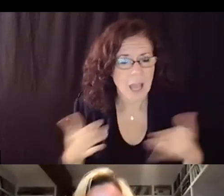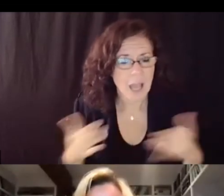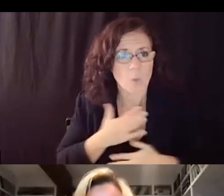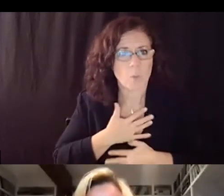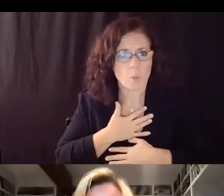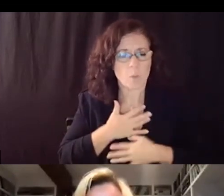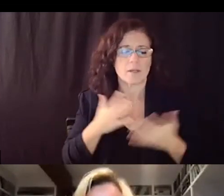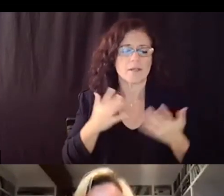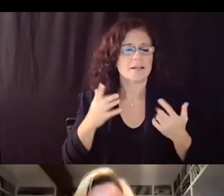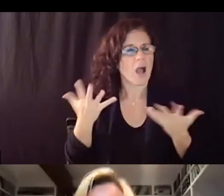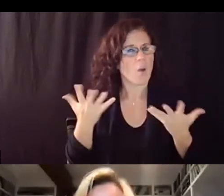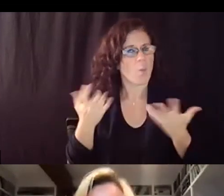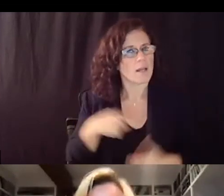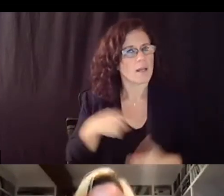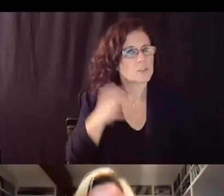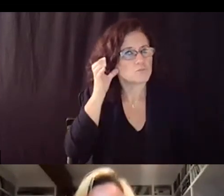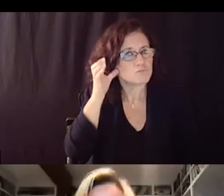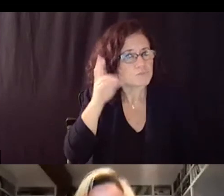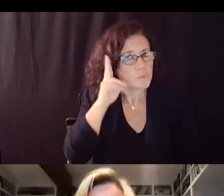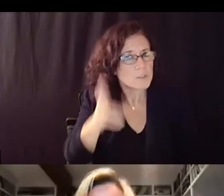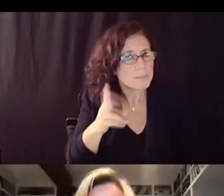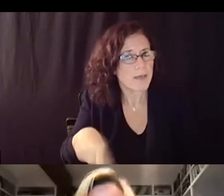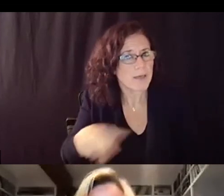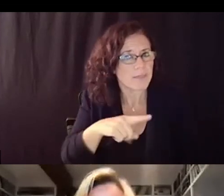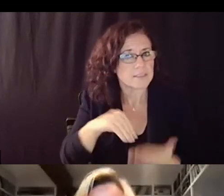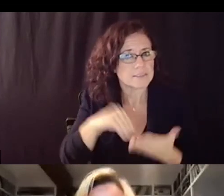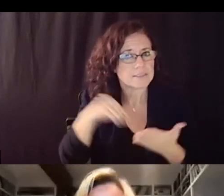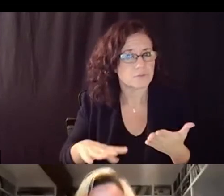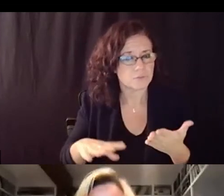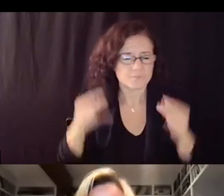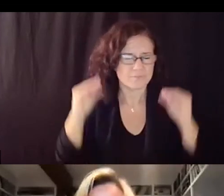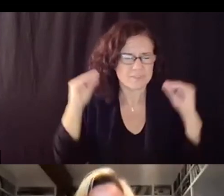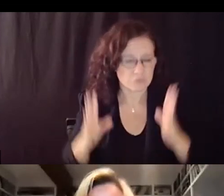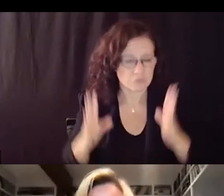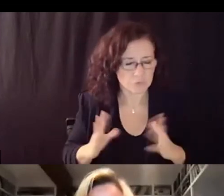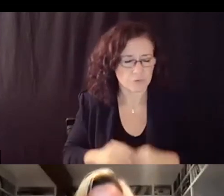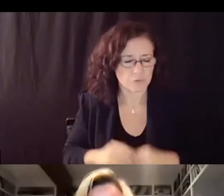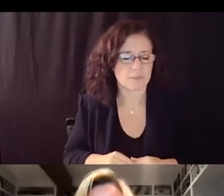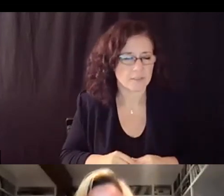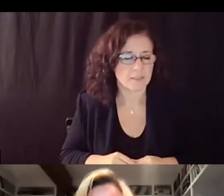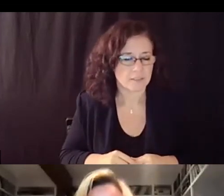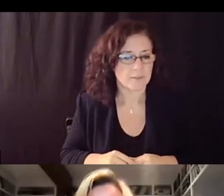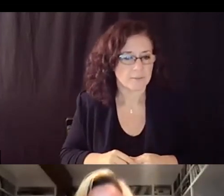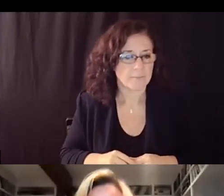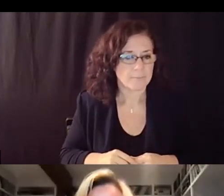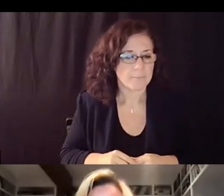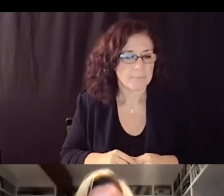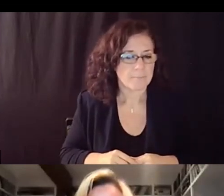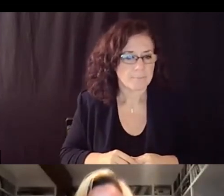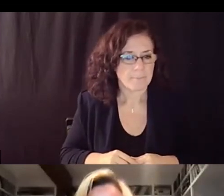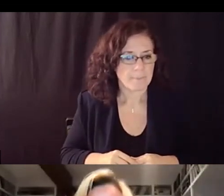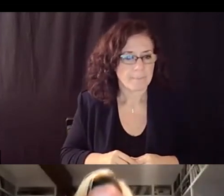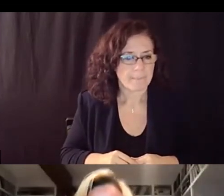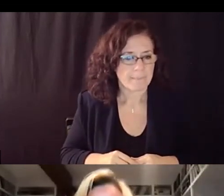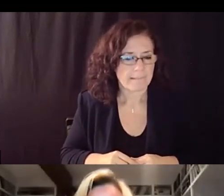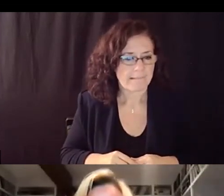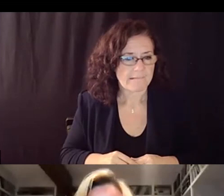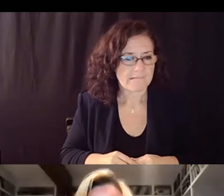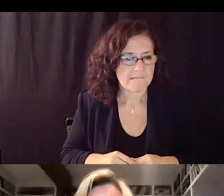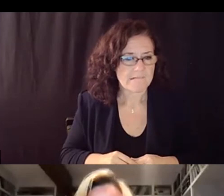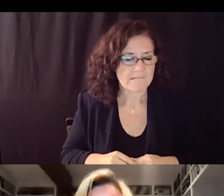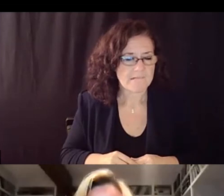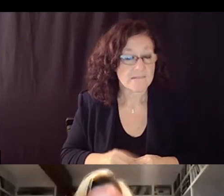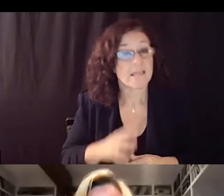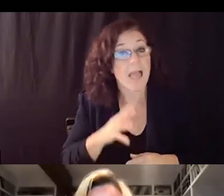carefully to them and i also want to underscore the reality that many many teachers have already